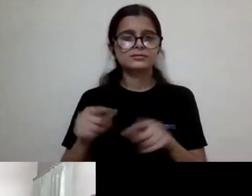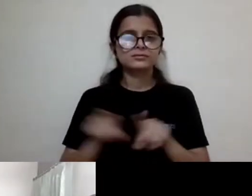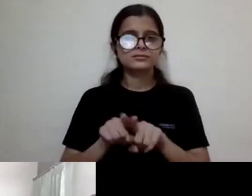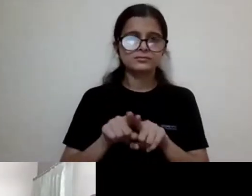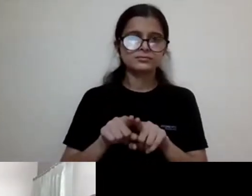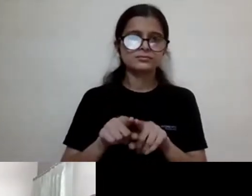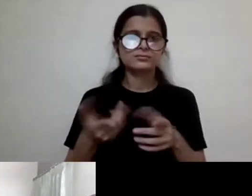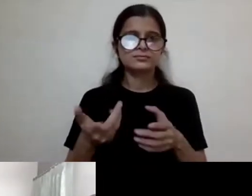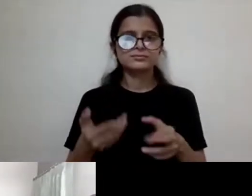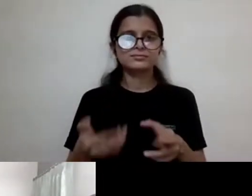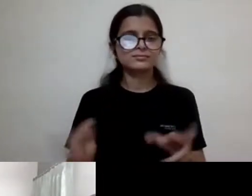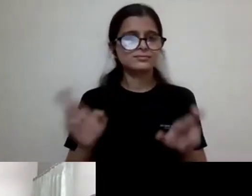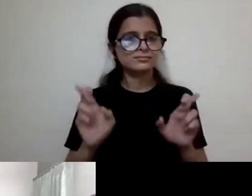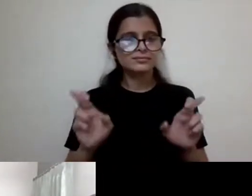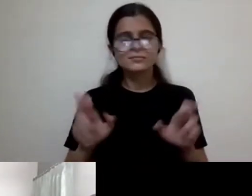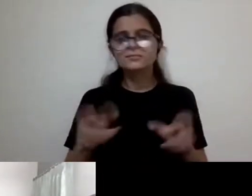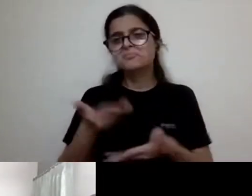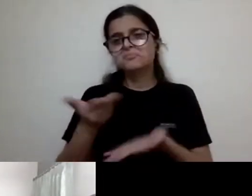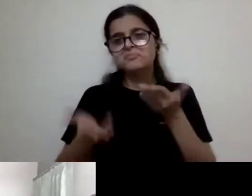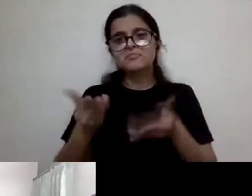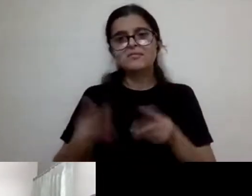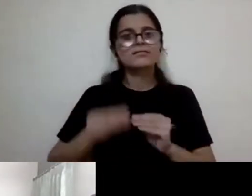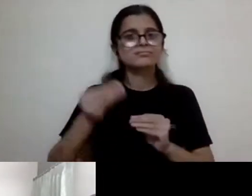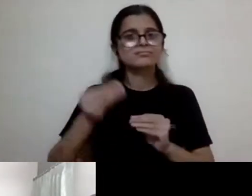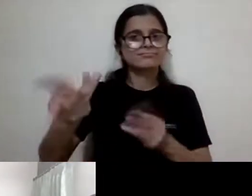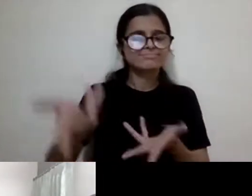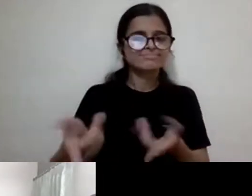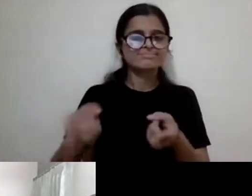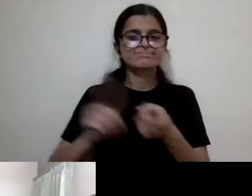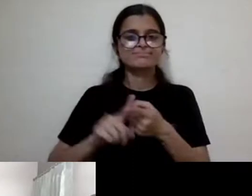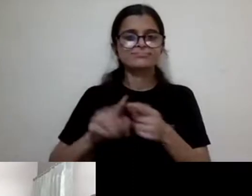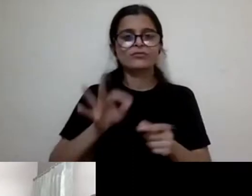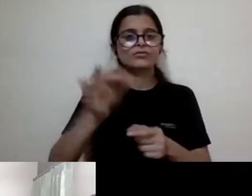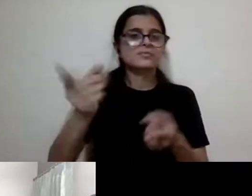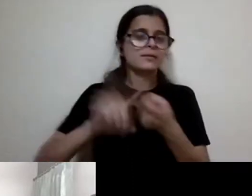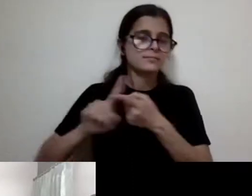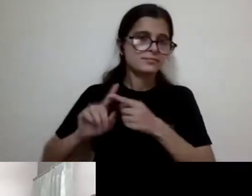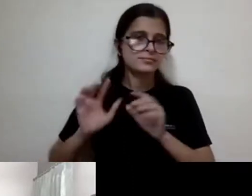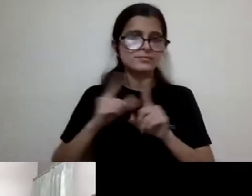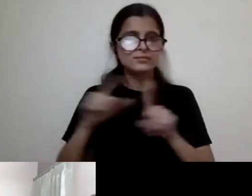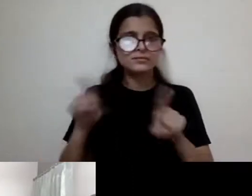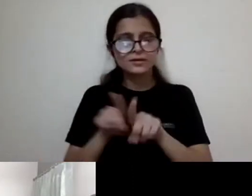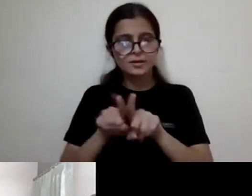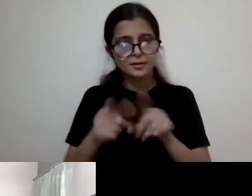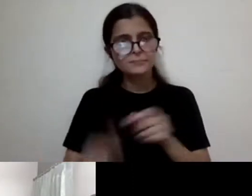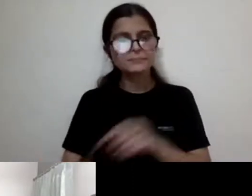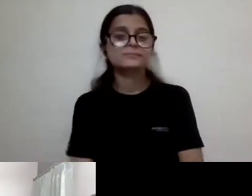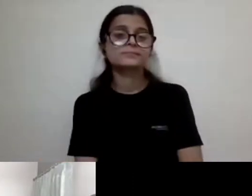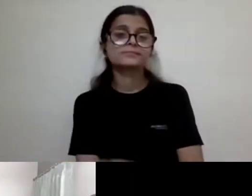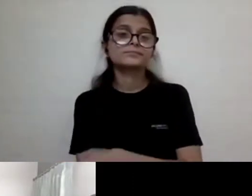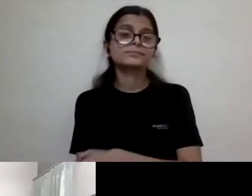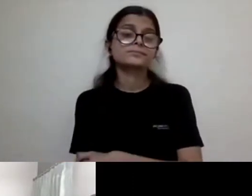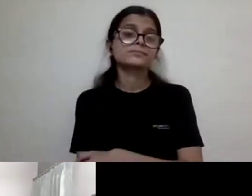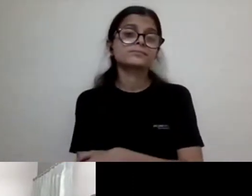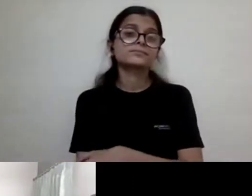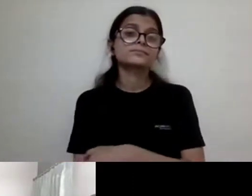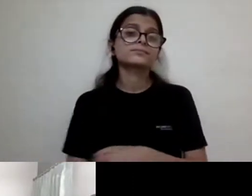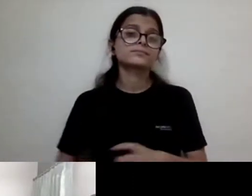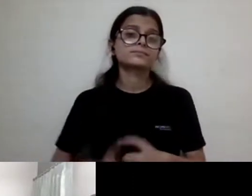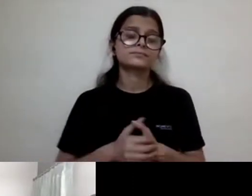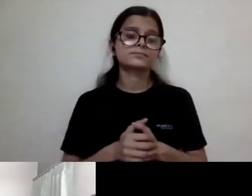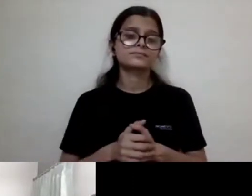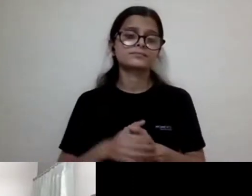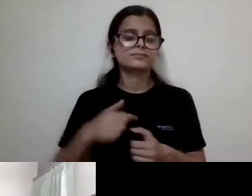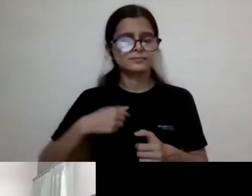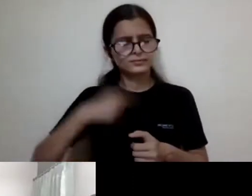it's probably a bad analogy, uh, with, uh, you know, King Solomon's decision. But, um, I think my